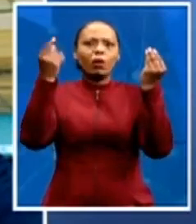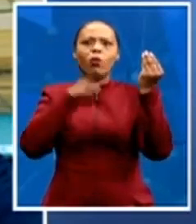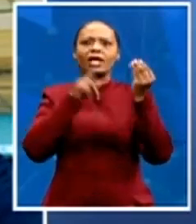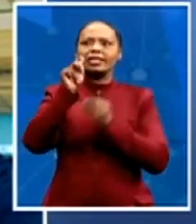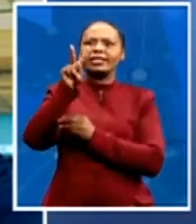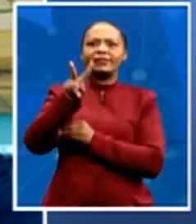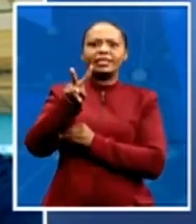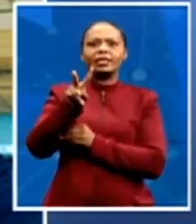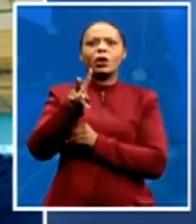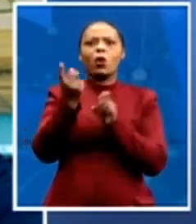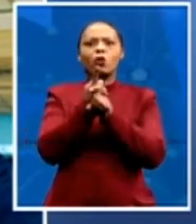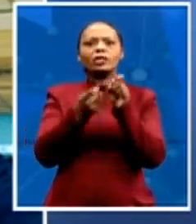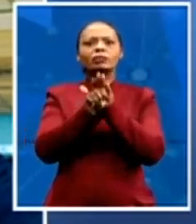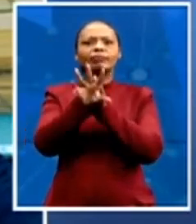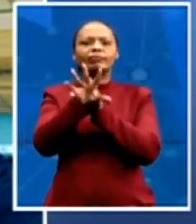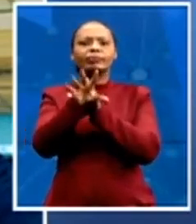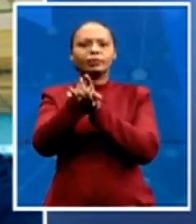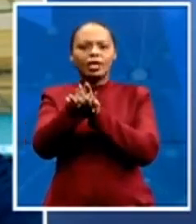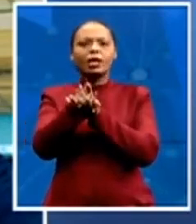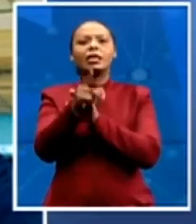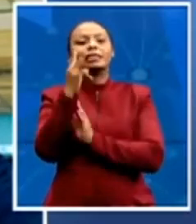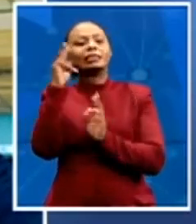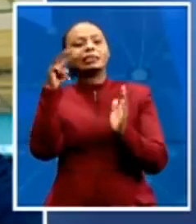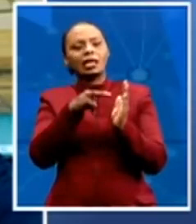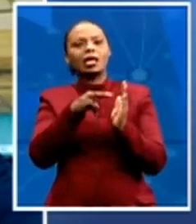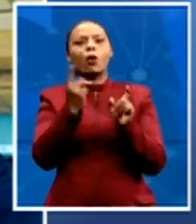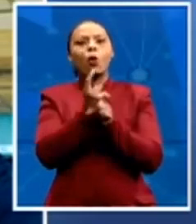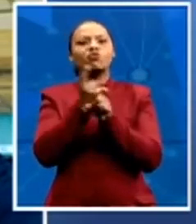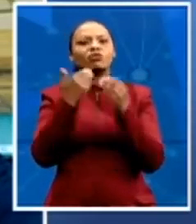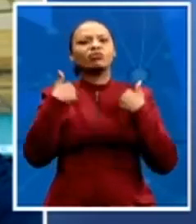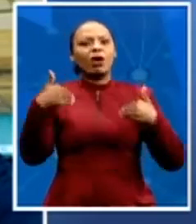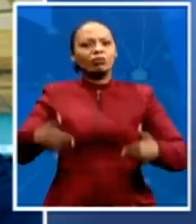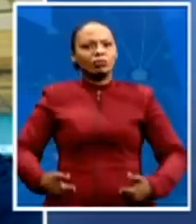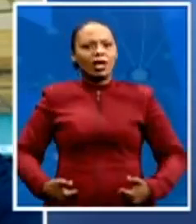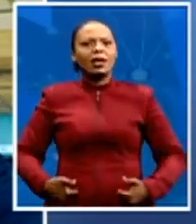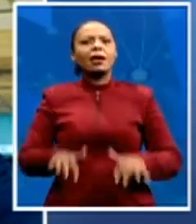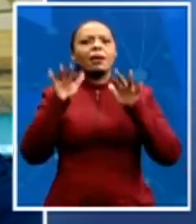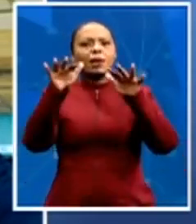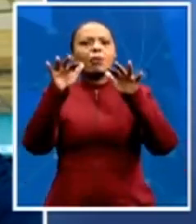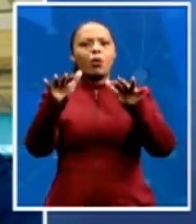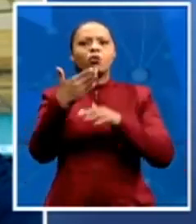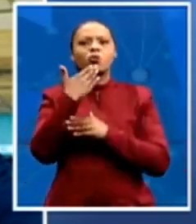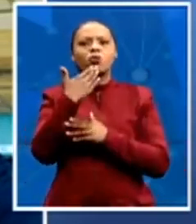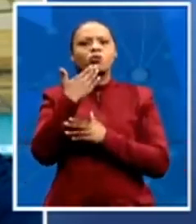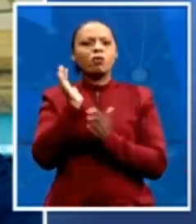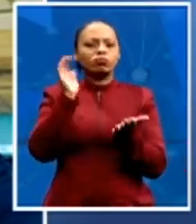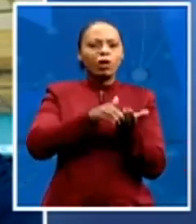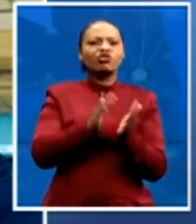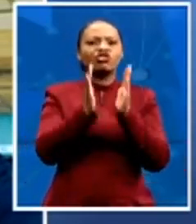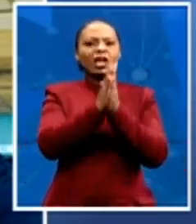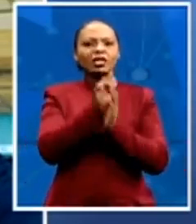that every Sunday there are still people who are flocking to the church and the church services. And